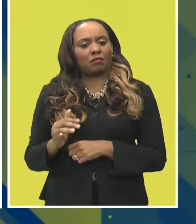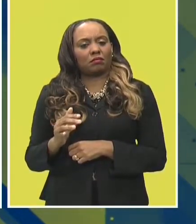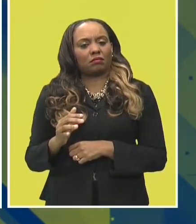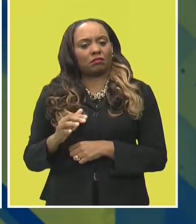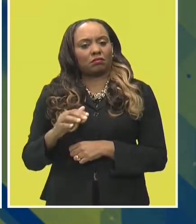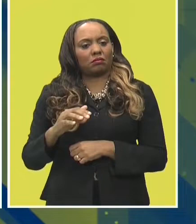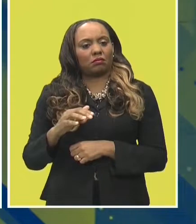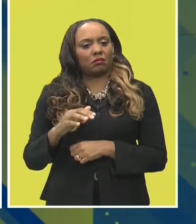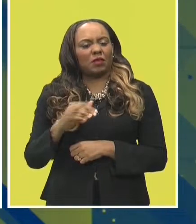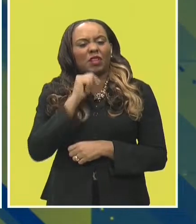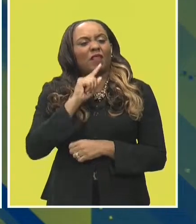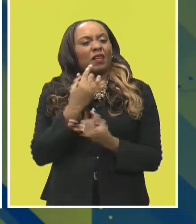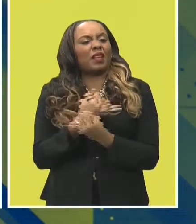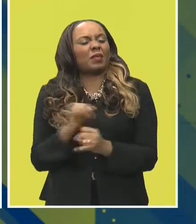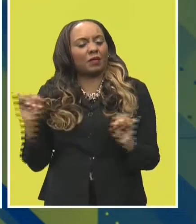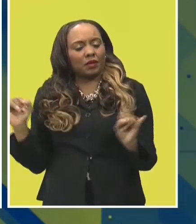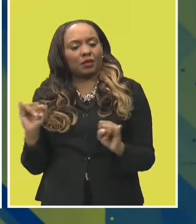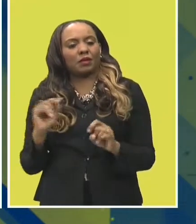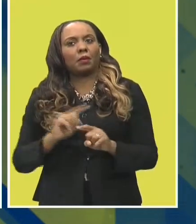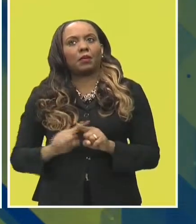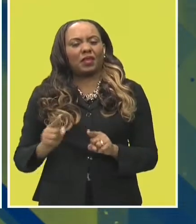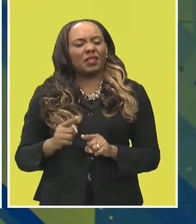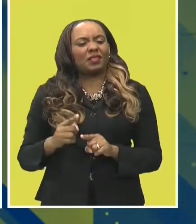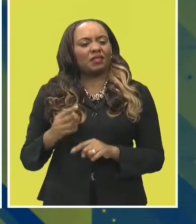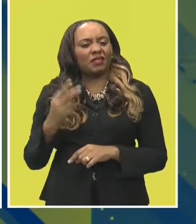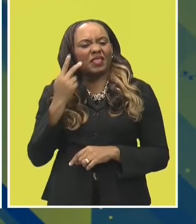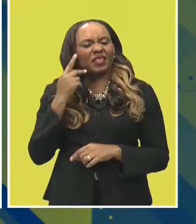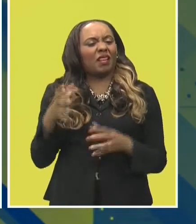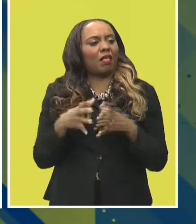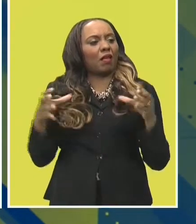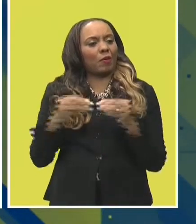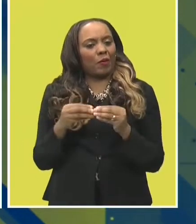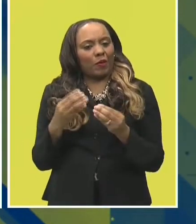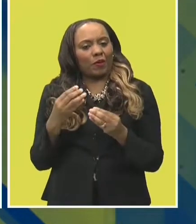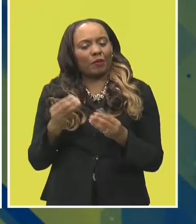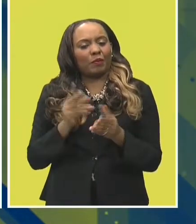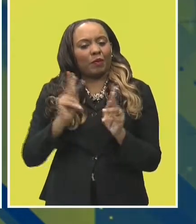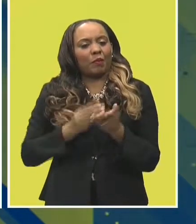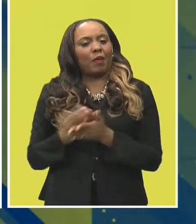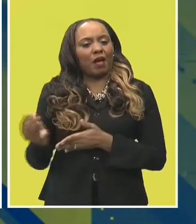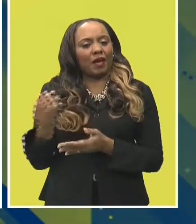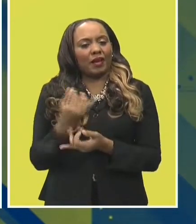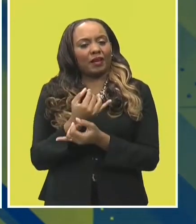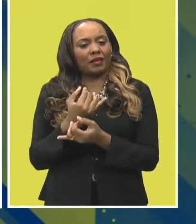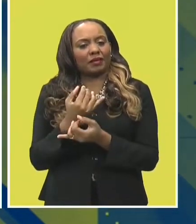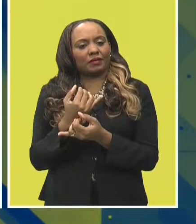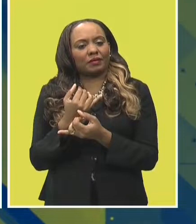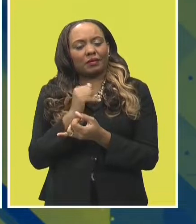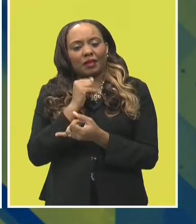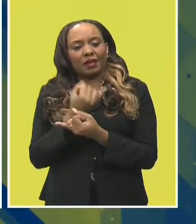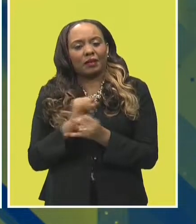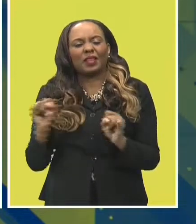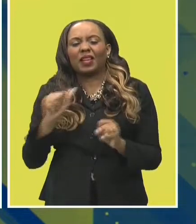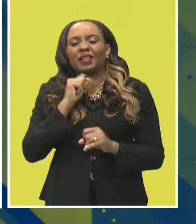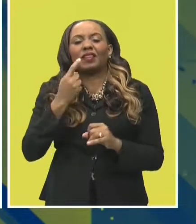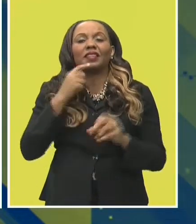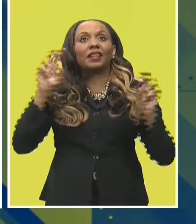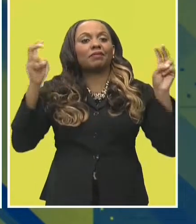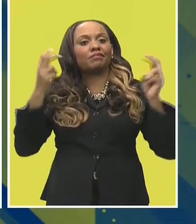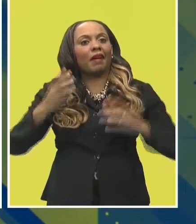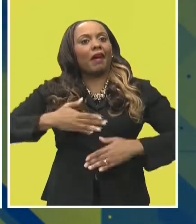independence brand, though it's predominantly seen at independence, but it's a Barbadian brand because none of our stuff says, like, happy independence.